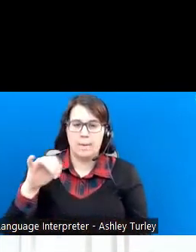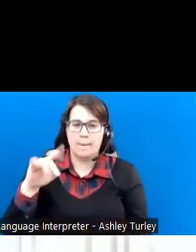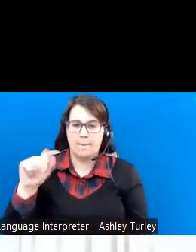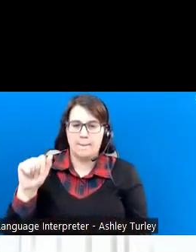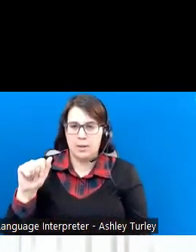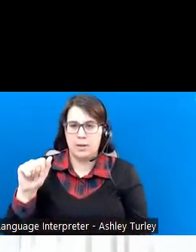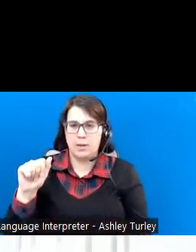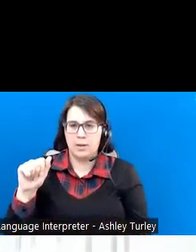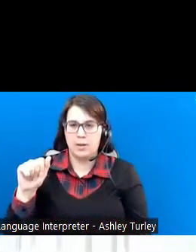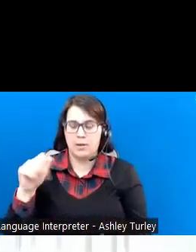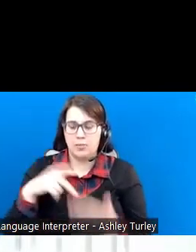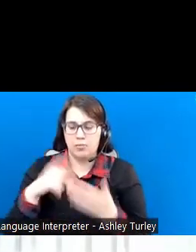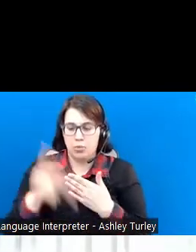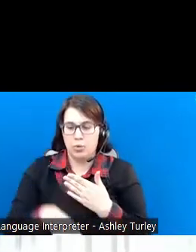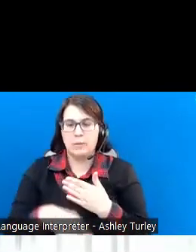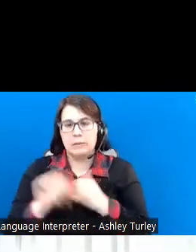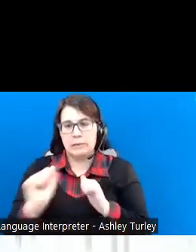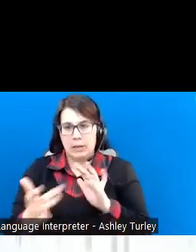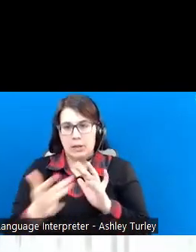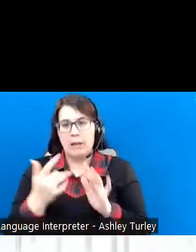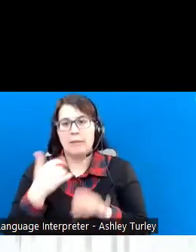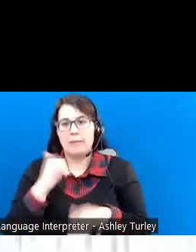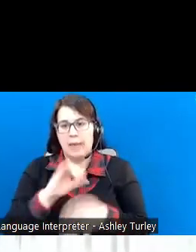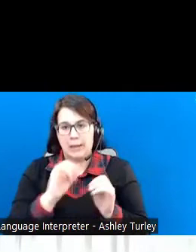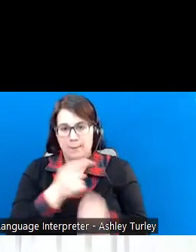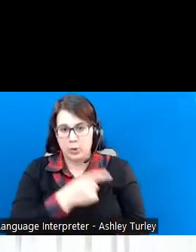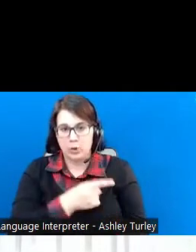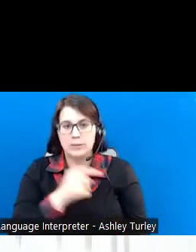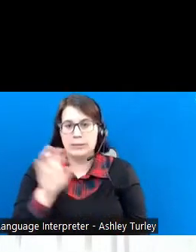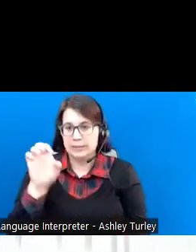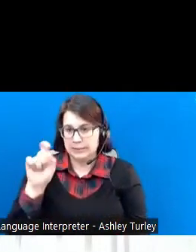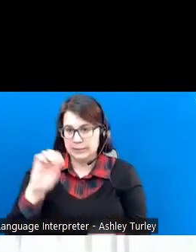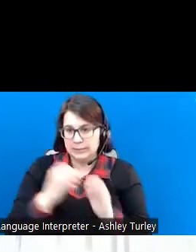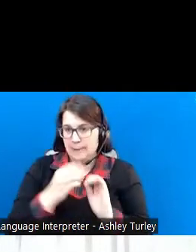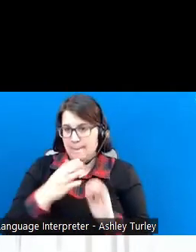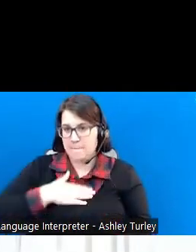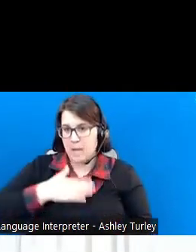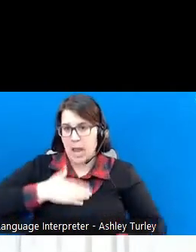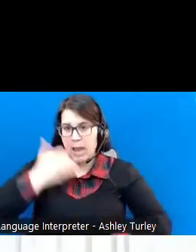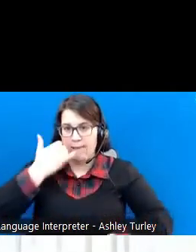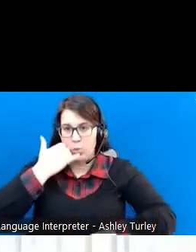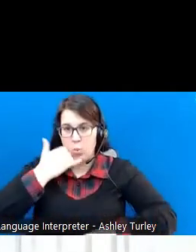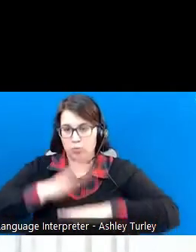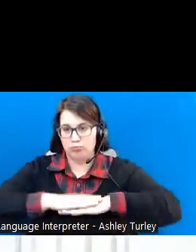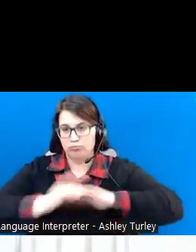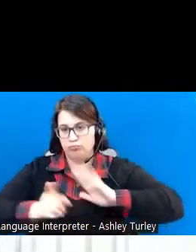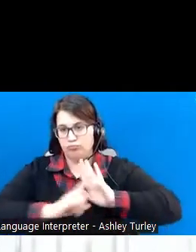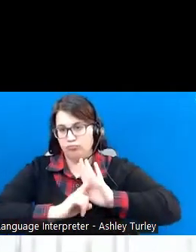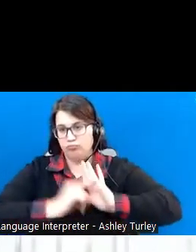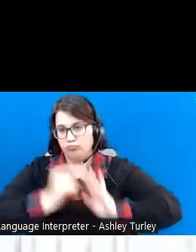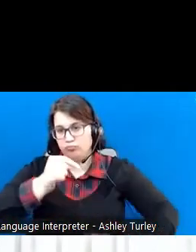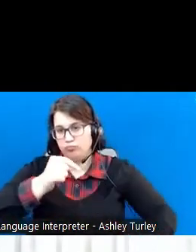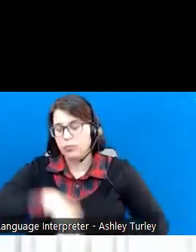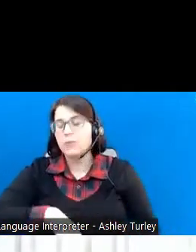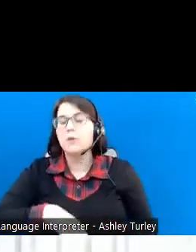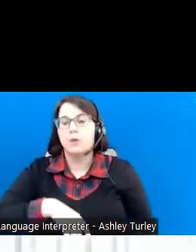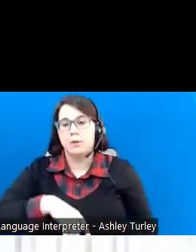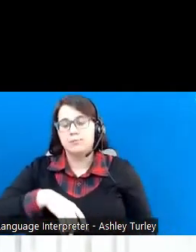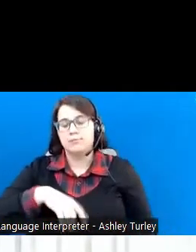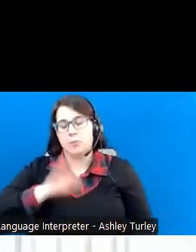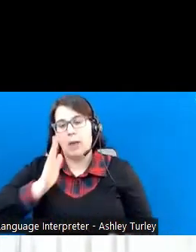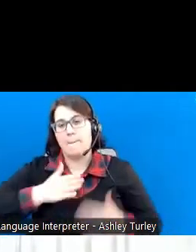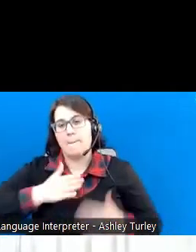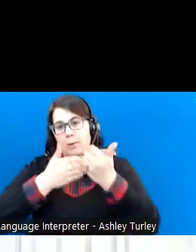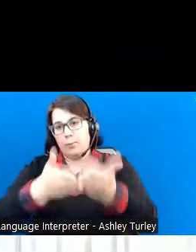You can call us at that number. That extension rings right to my desk, and we'd be happy to serve you.